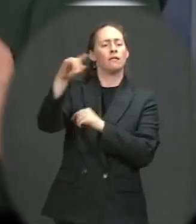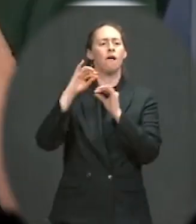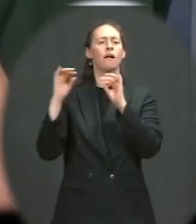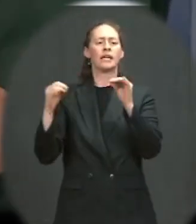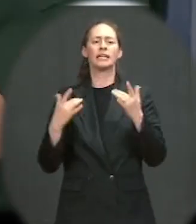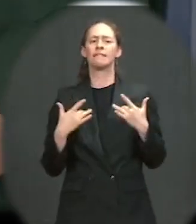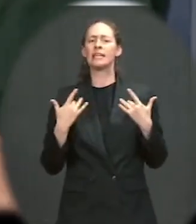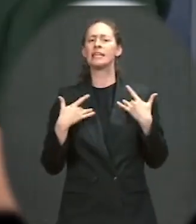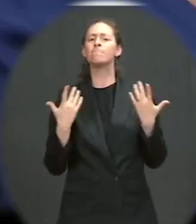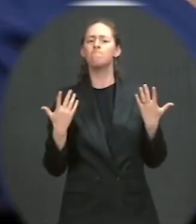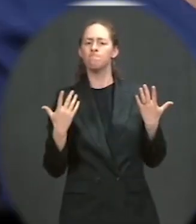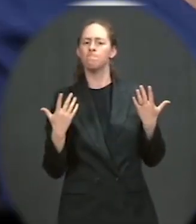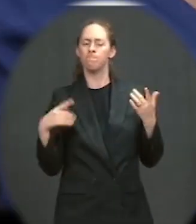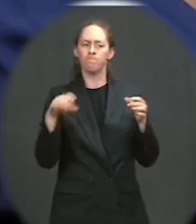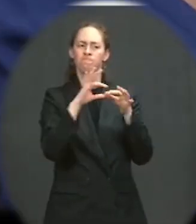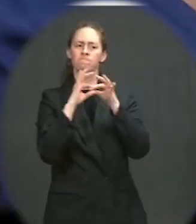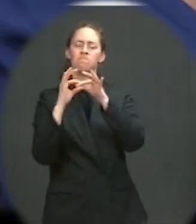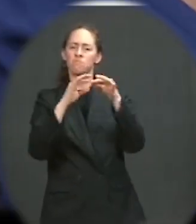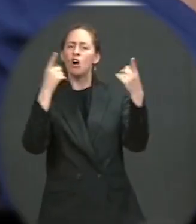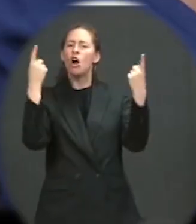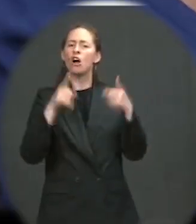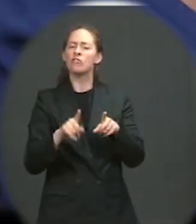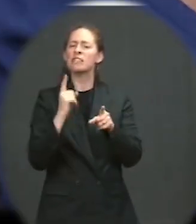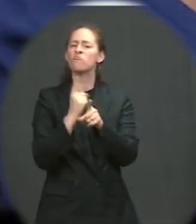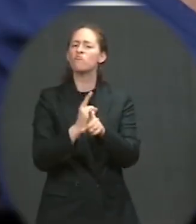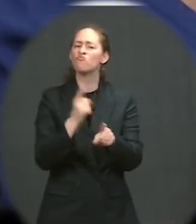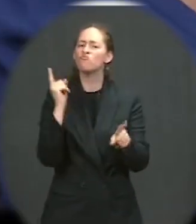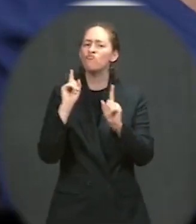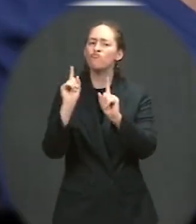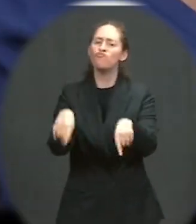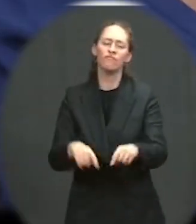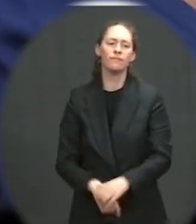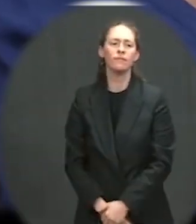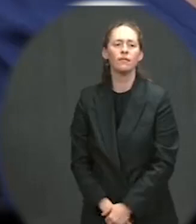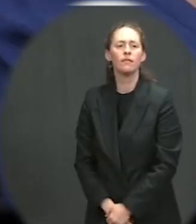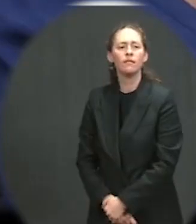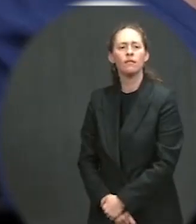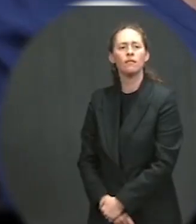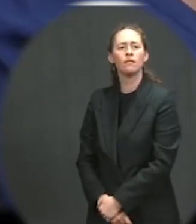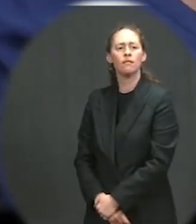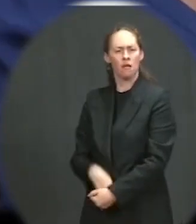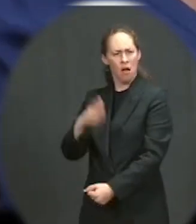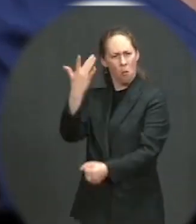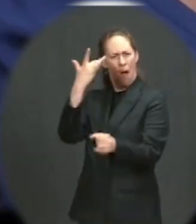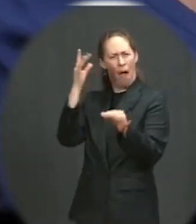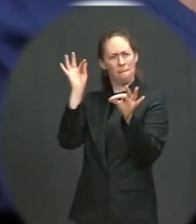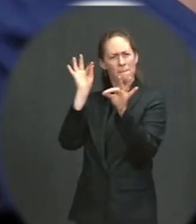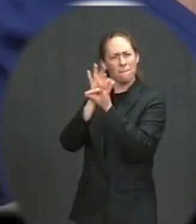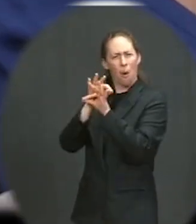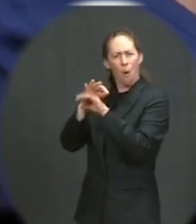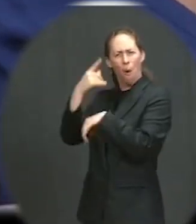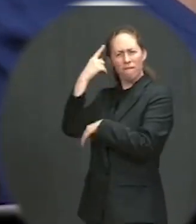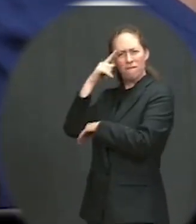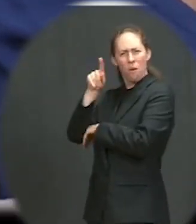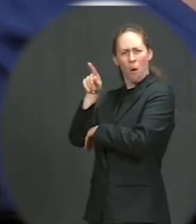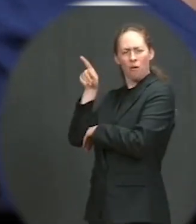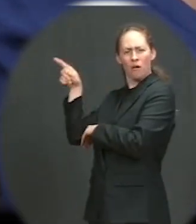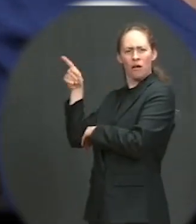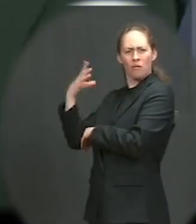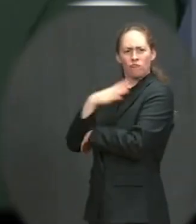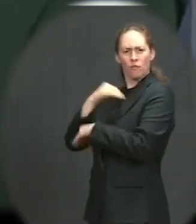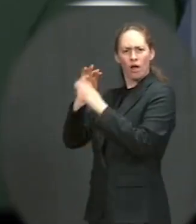it important for the White House to have her seen at the border before former President Trump has a trip there next week?